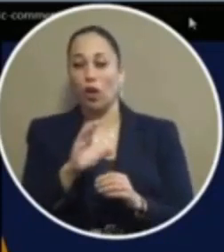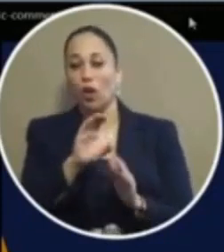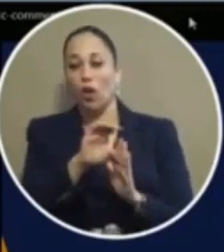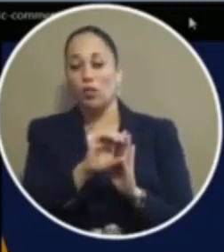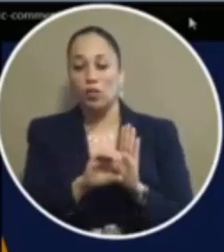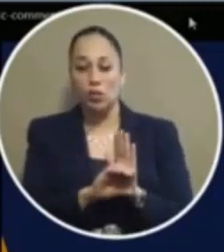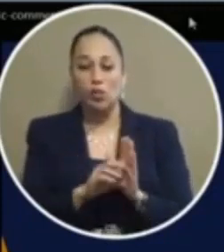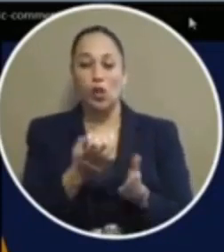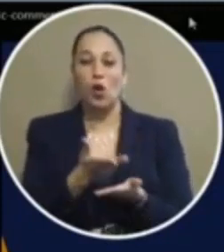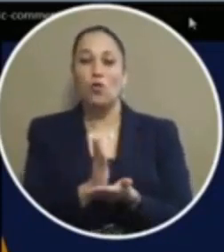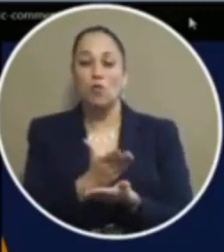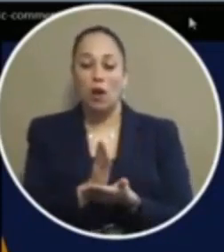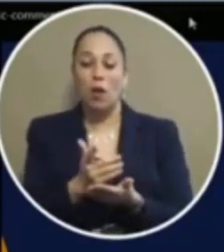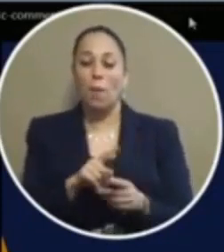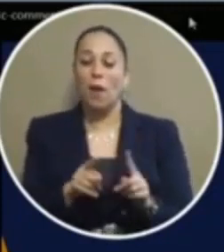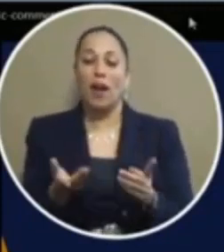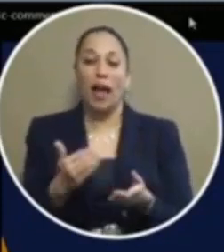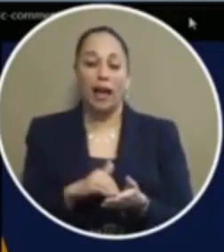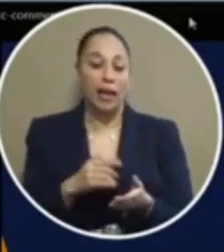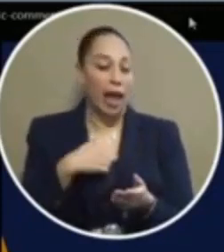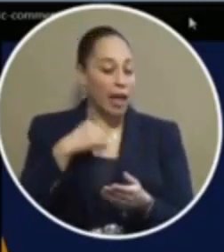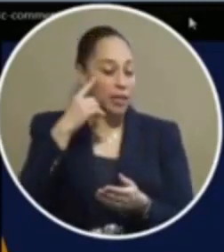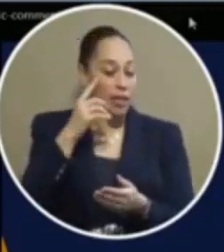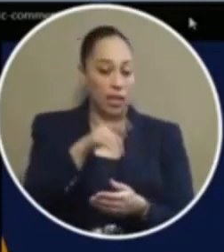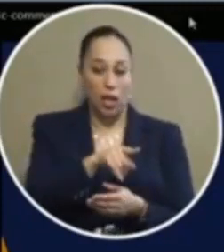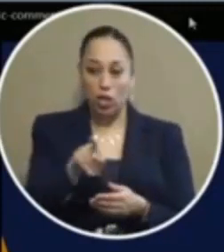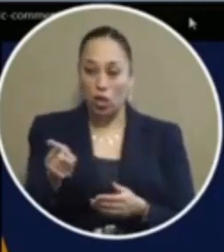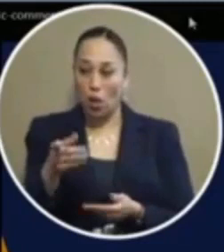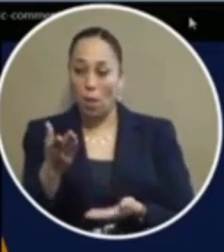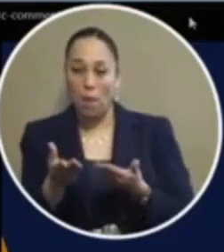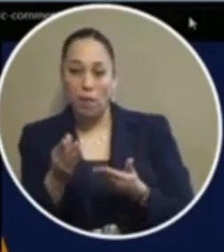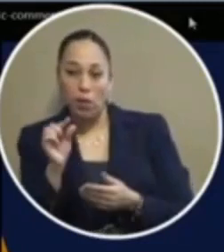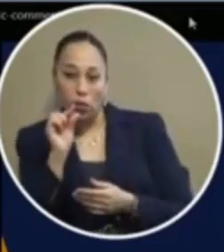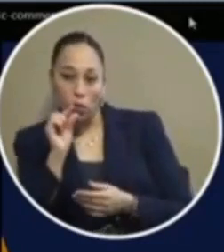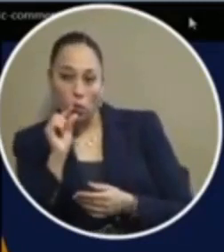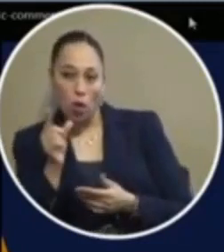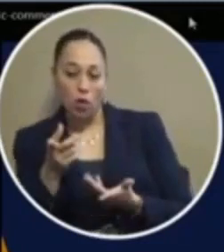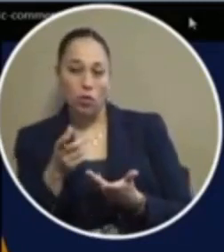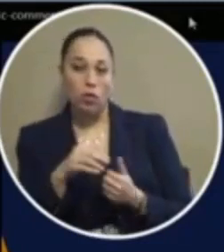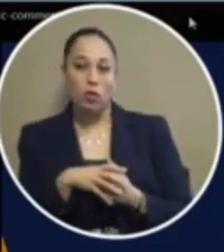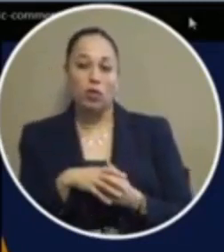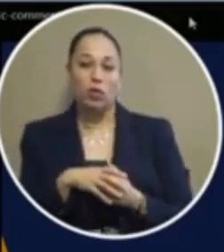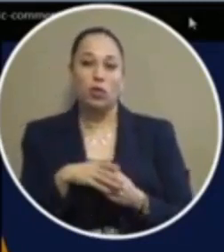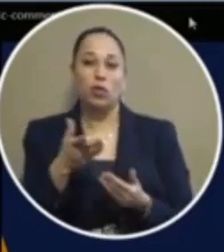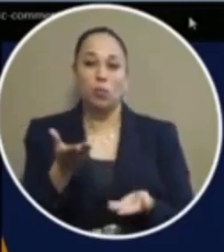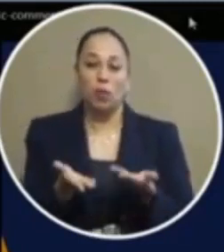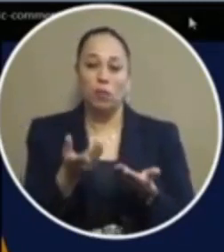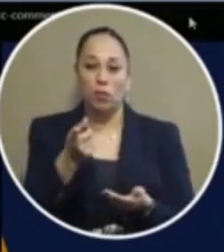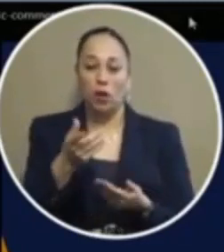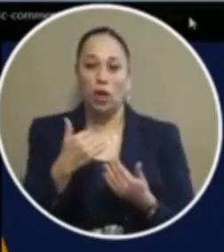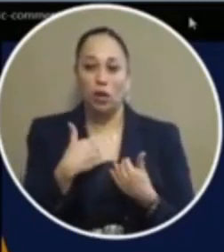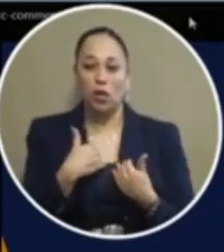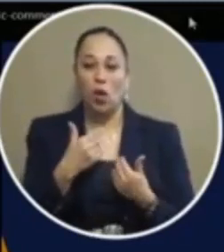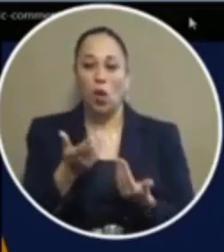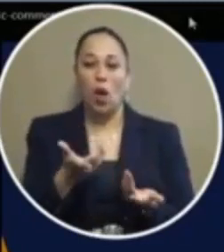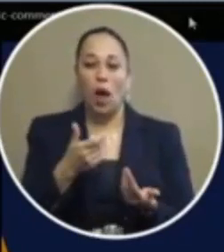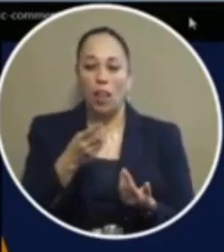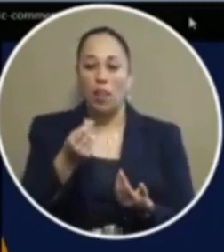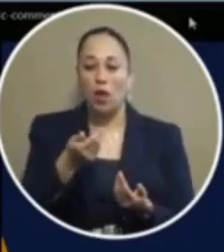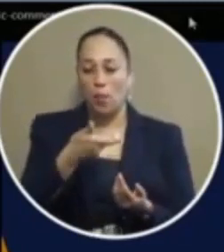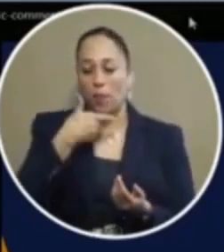simply wear a mask but again i think that if you guys have maybe just smoked you guys could probably you know handle that a little bit better